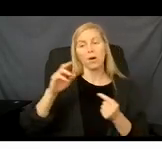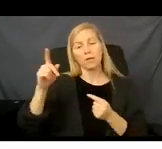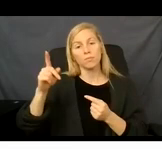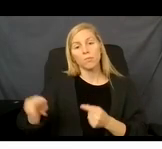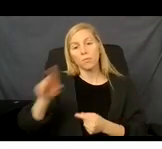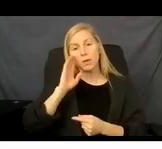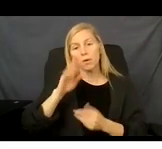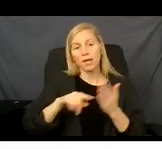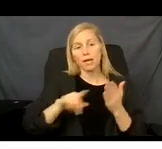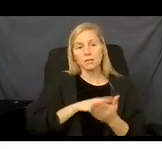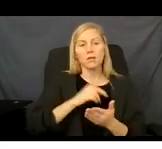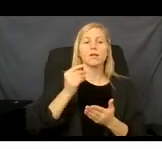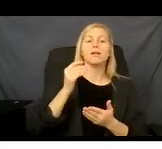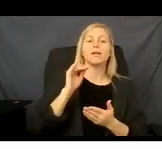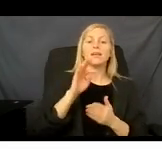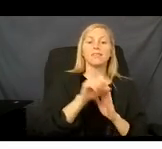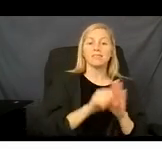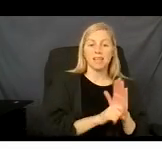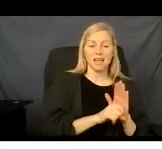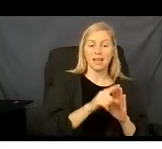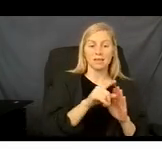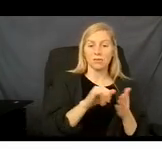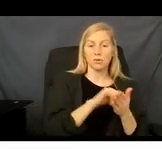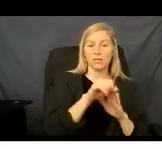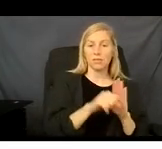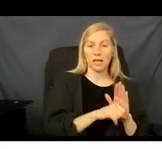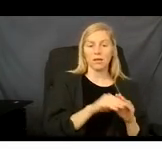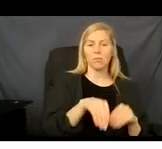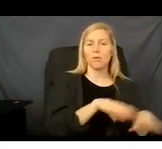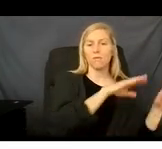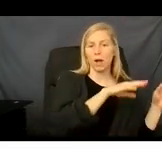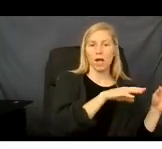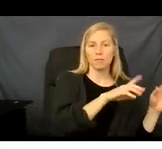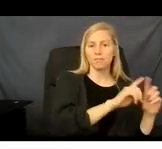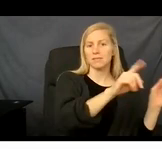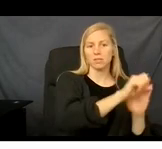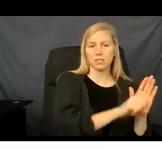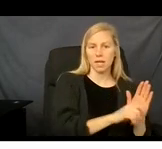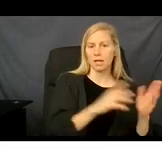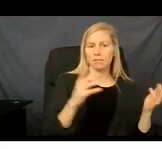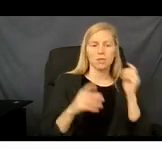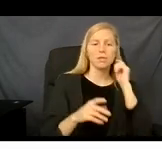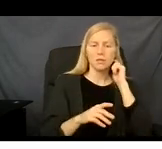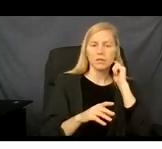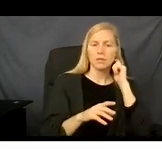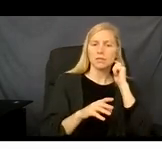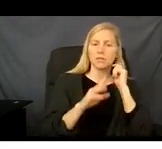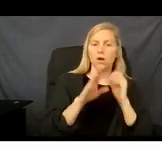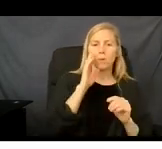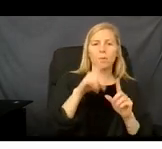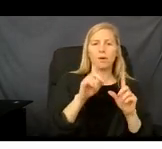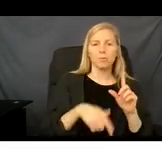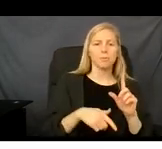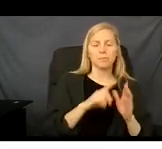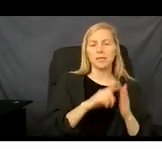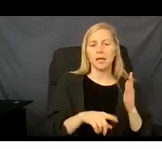It is required that when you are moving out of New York State, you contact your application counselor or